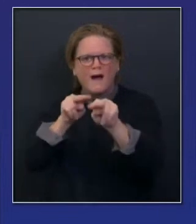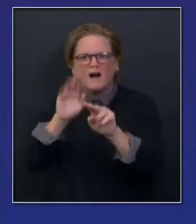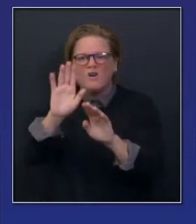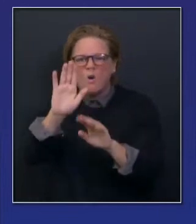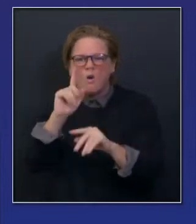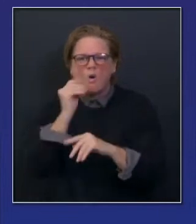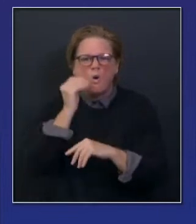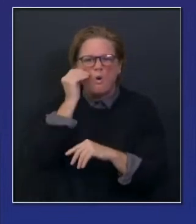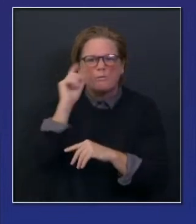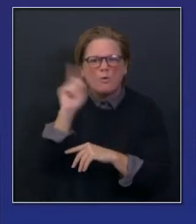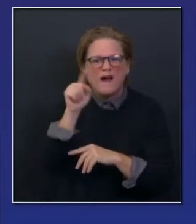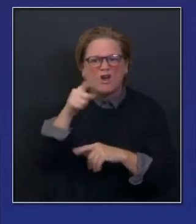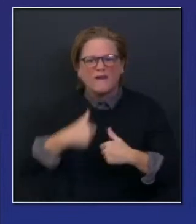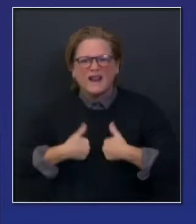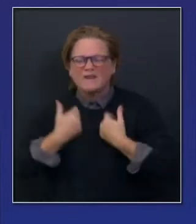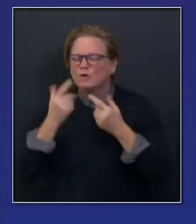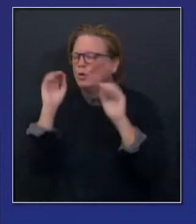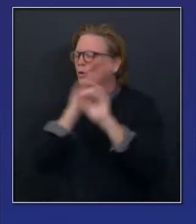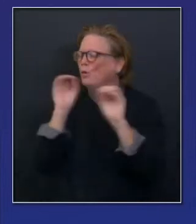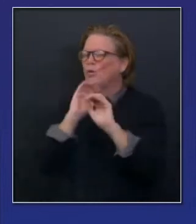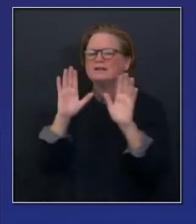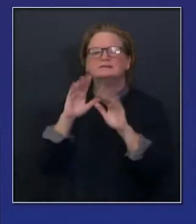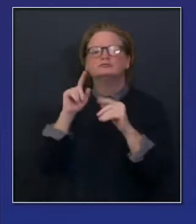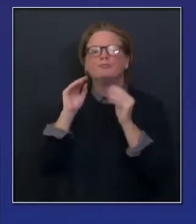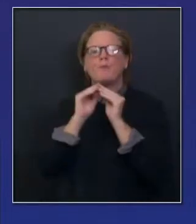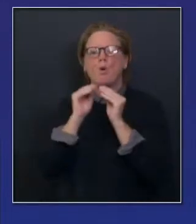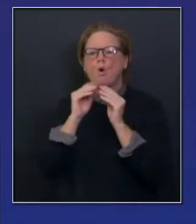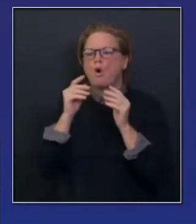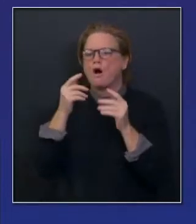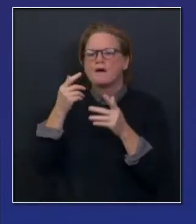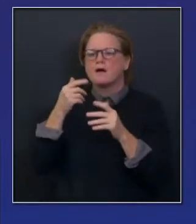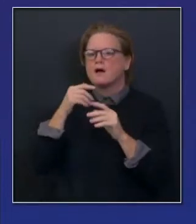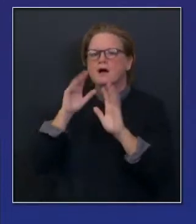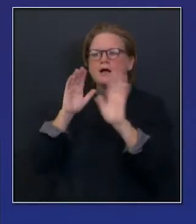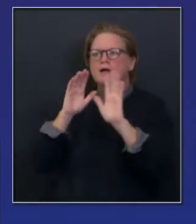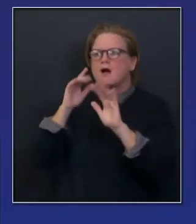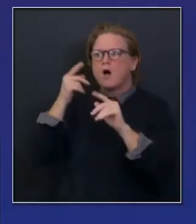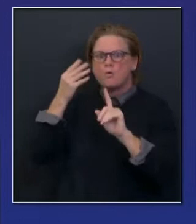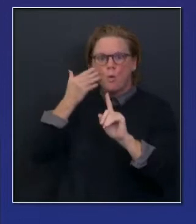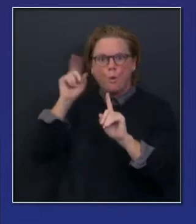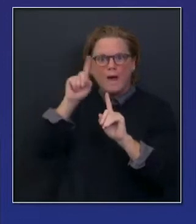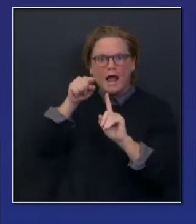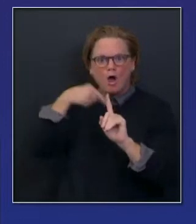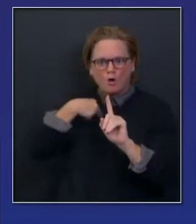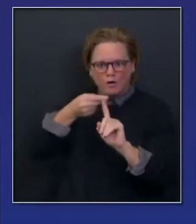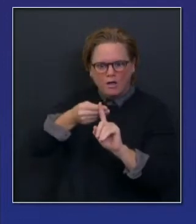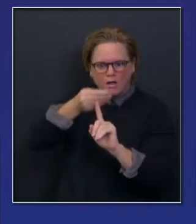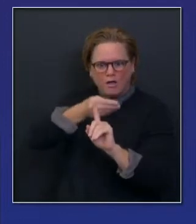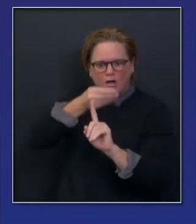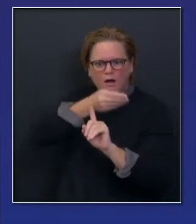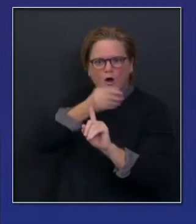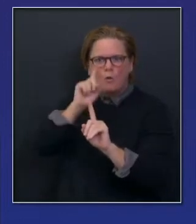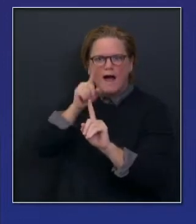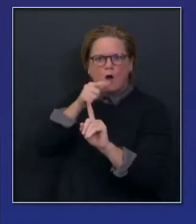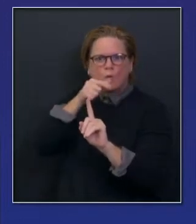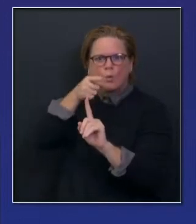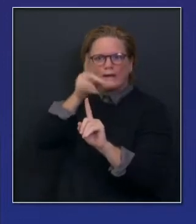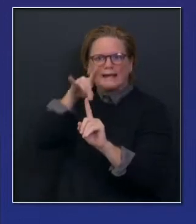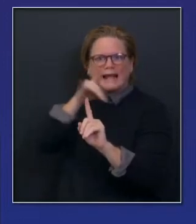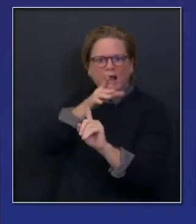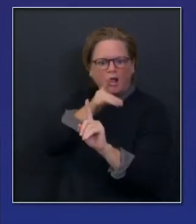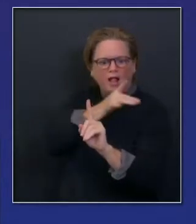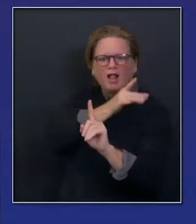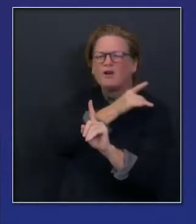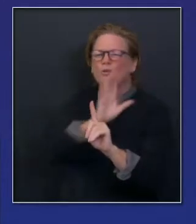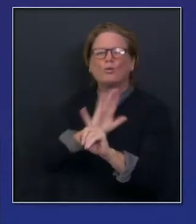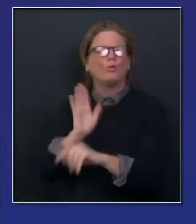tracing device. It's Bluetooth, and it uses these anonymous keys. I can get in all the technical points. And I know we